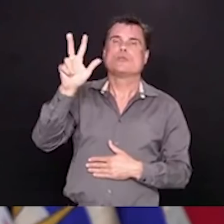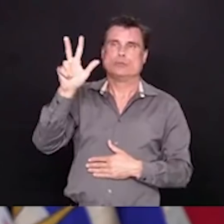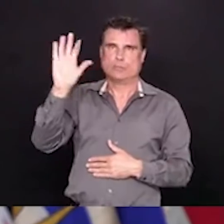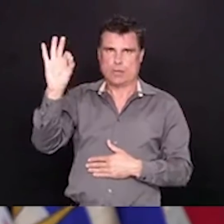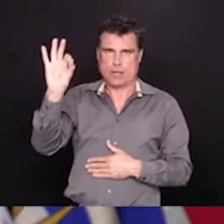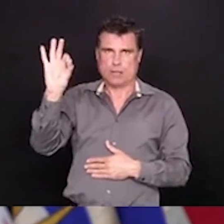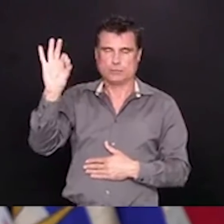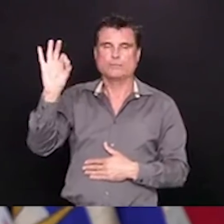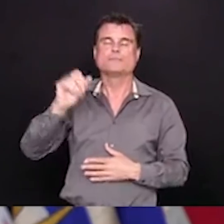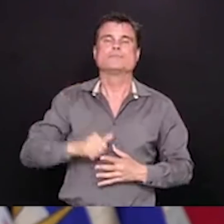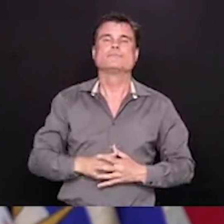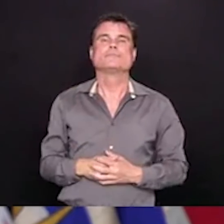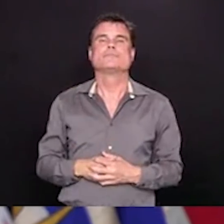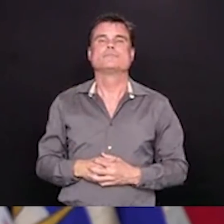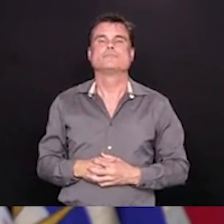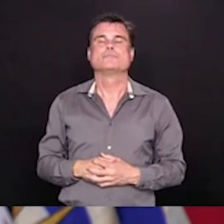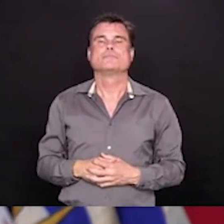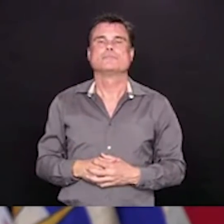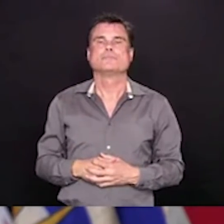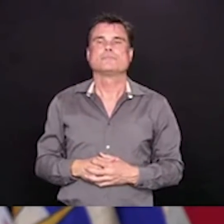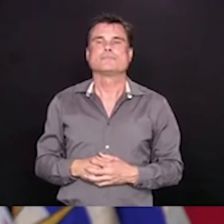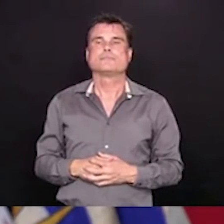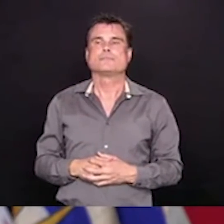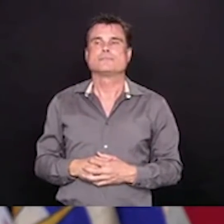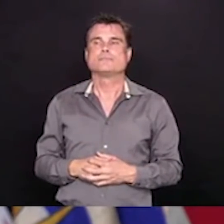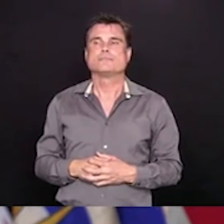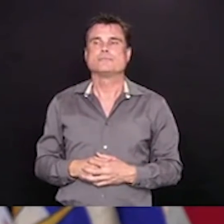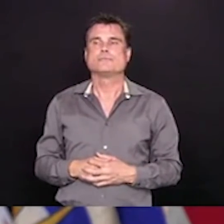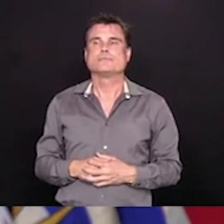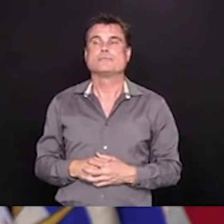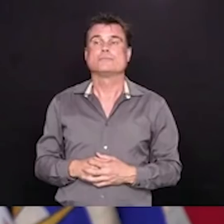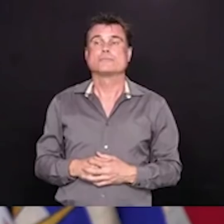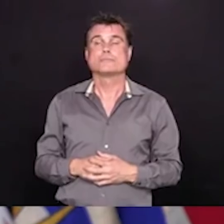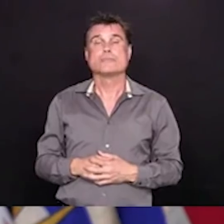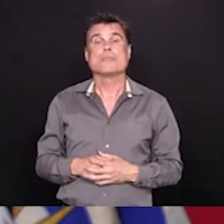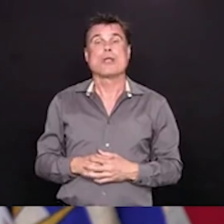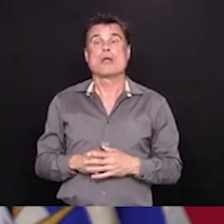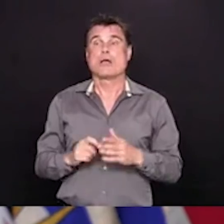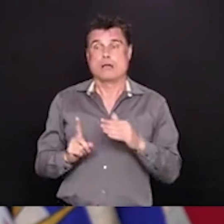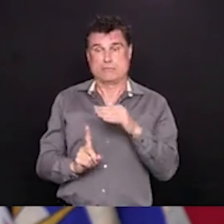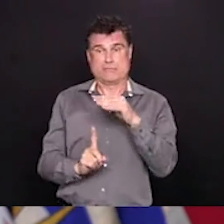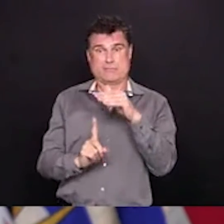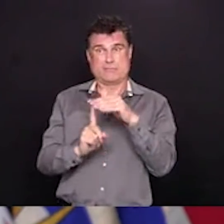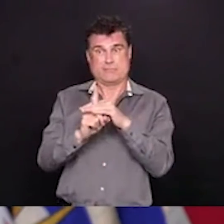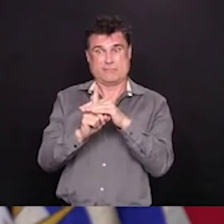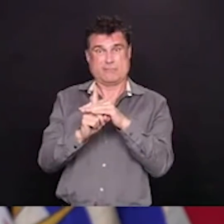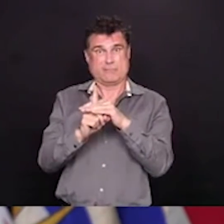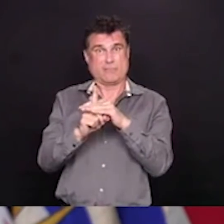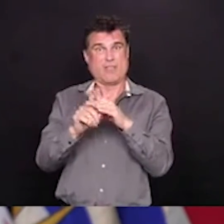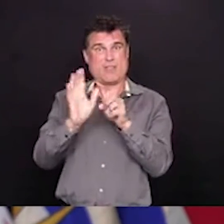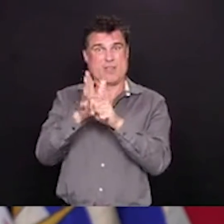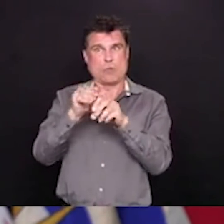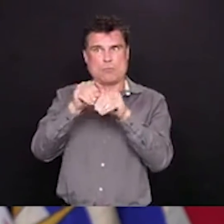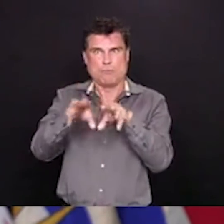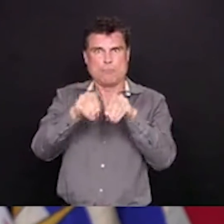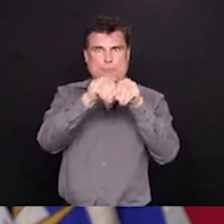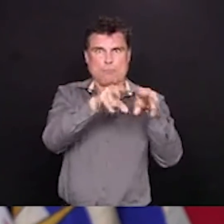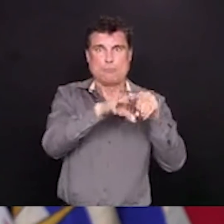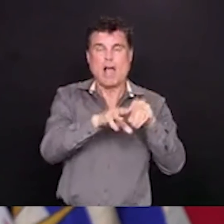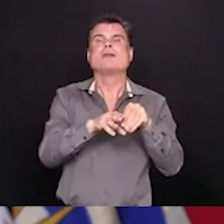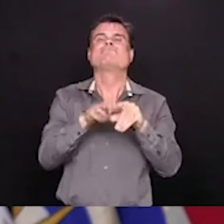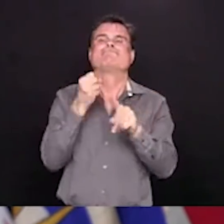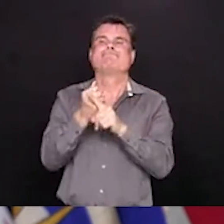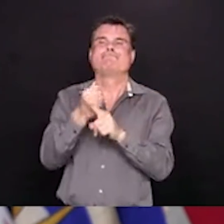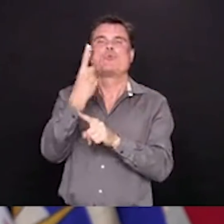In terms of outbreaks, we have one new facility outbreak, long-term care facility, Chartwell